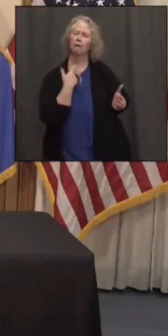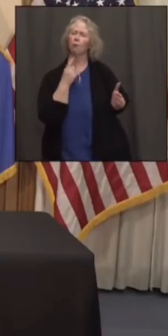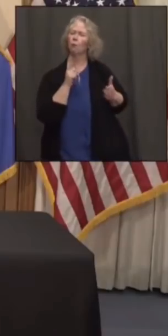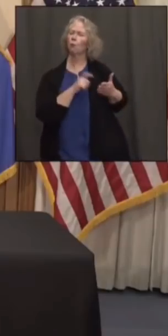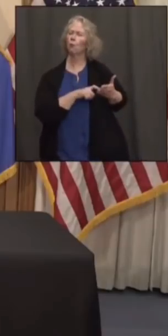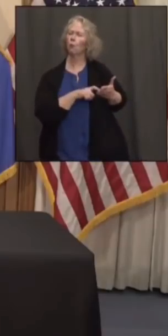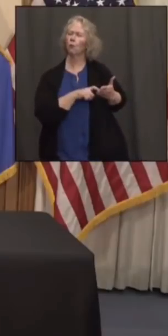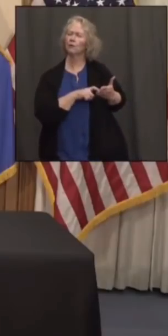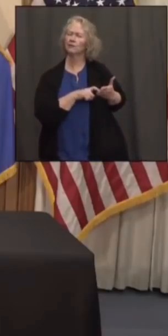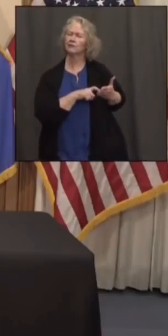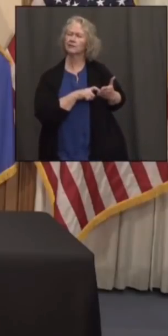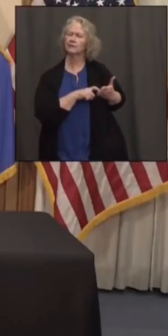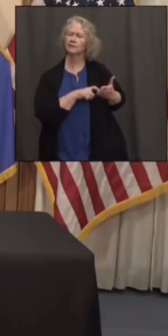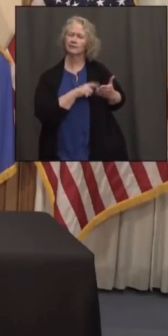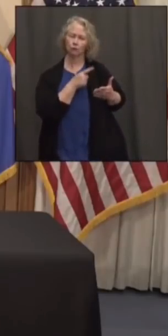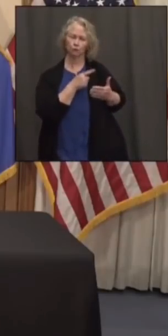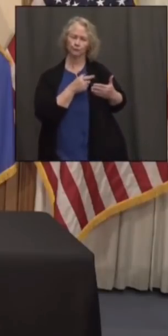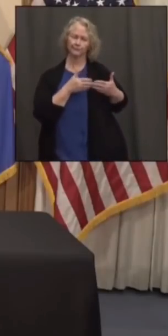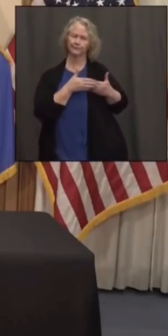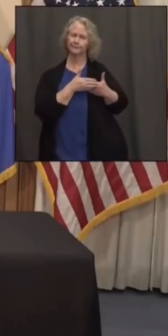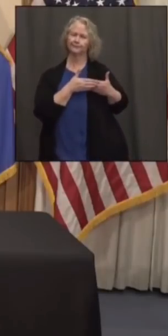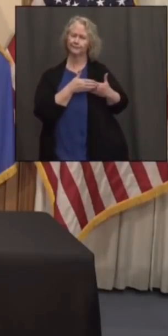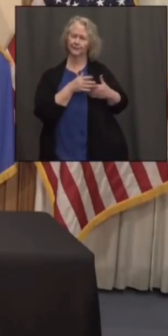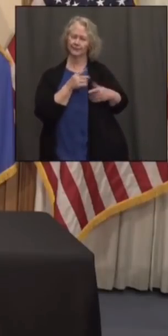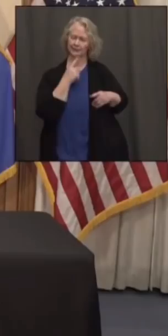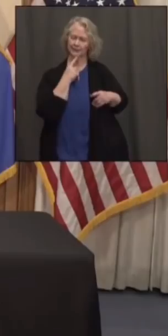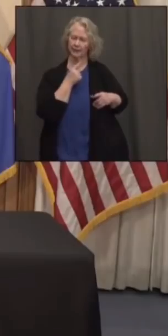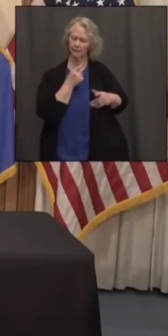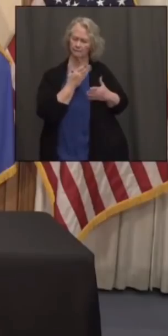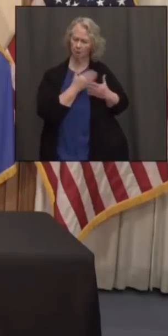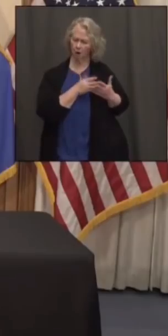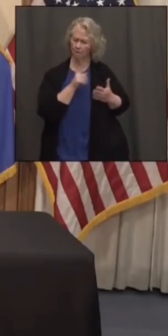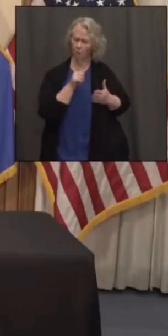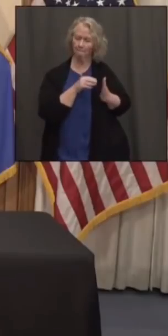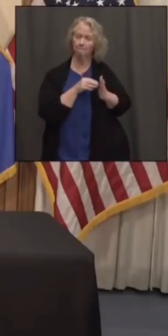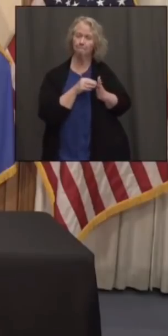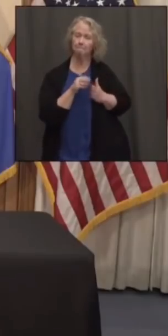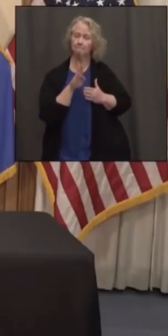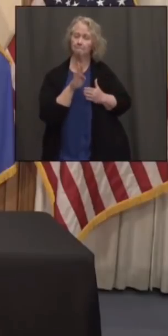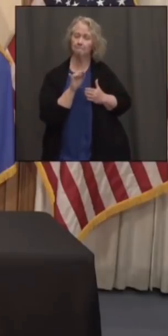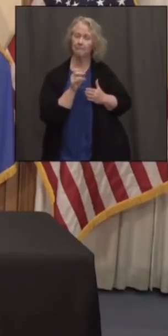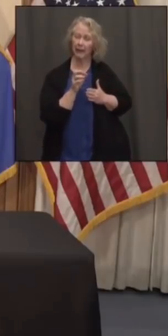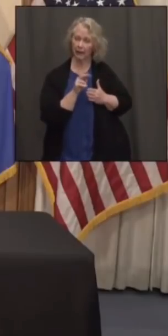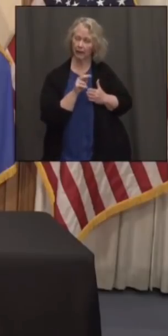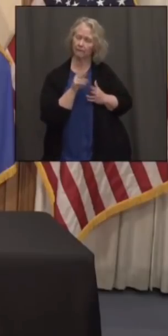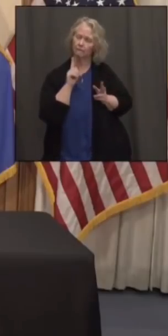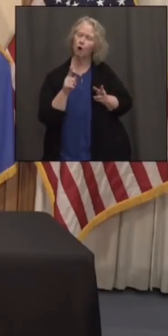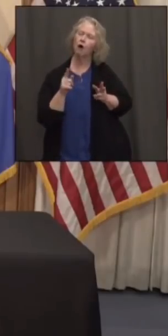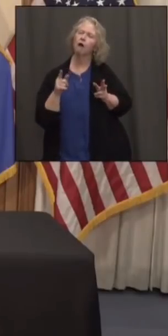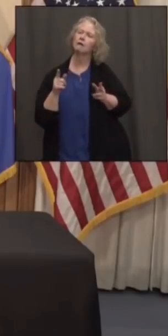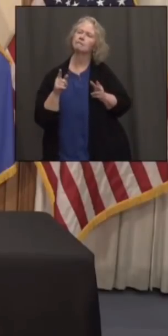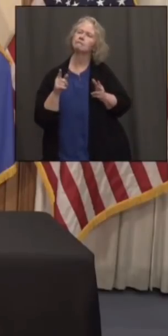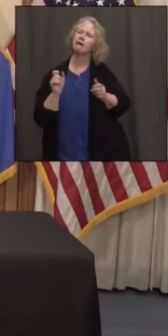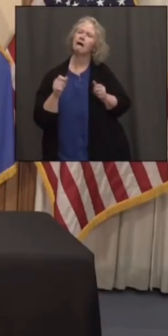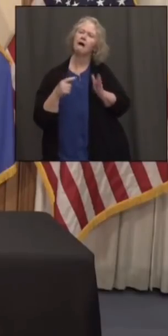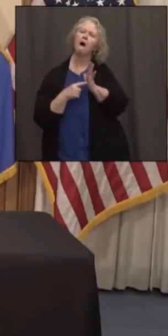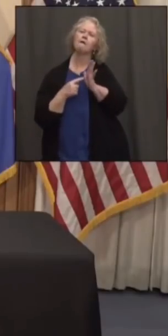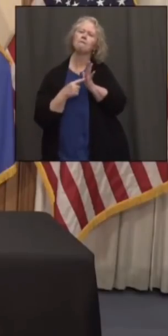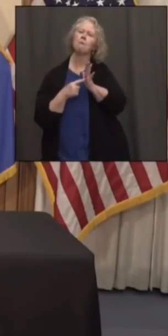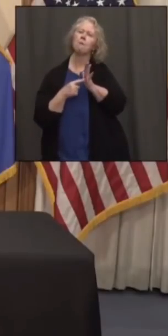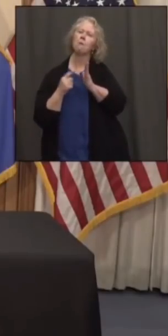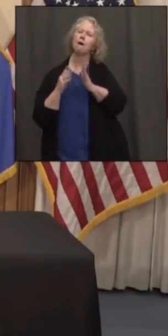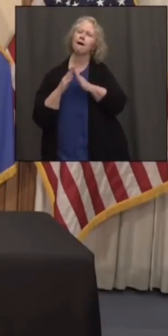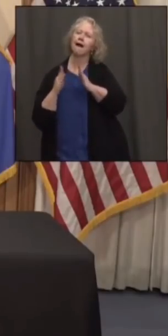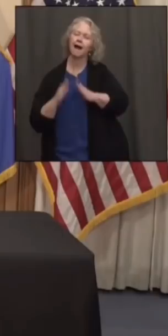in the slides you put up earlier that part of the billion dollars would go to affordable housing. Do you have any specifics